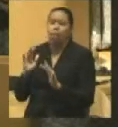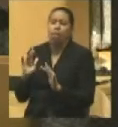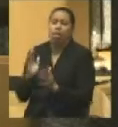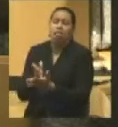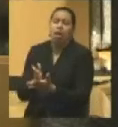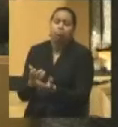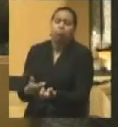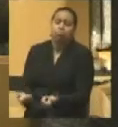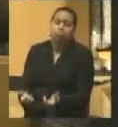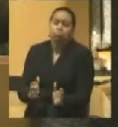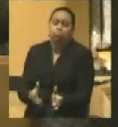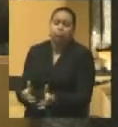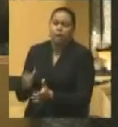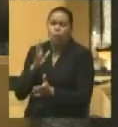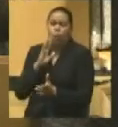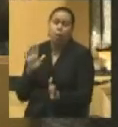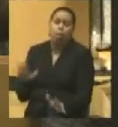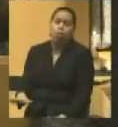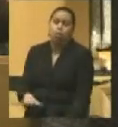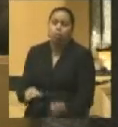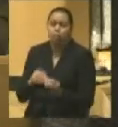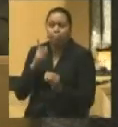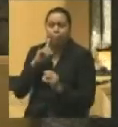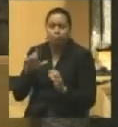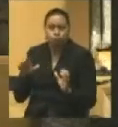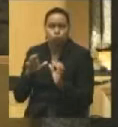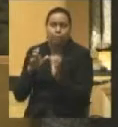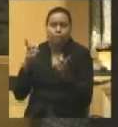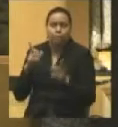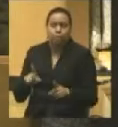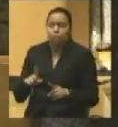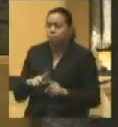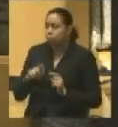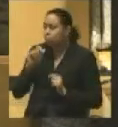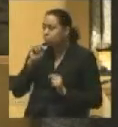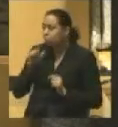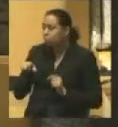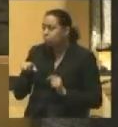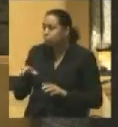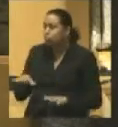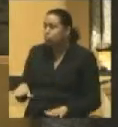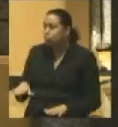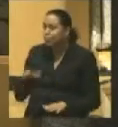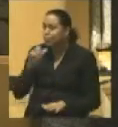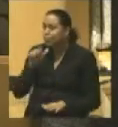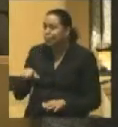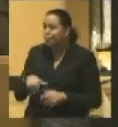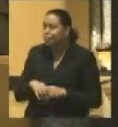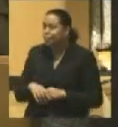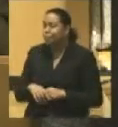in this great crisis. And, they didn't. And, well,